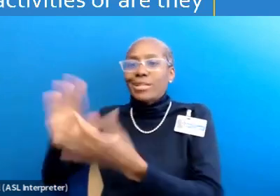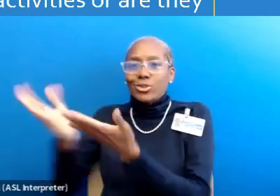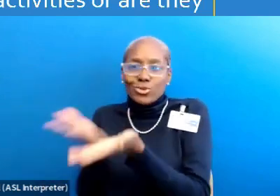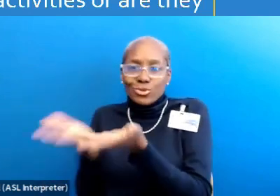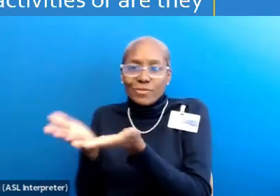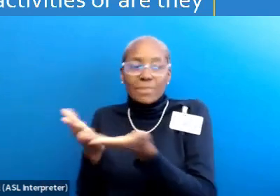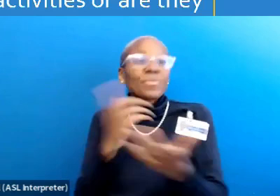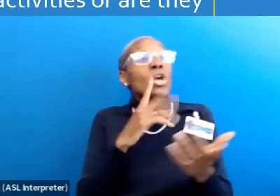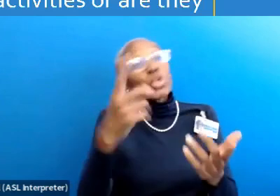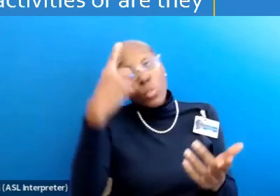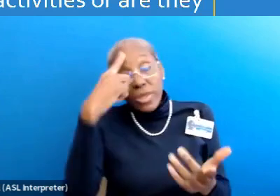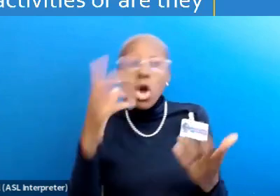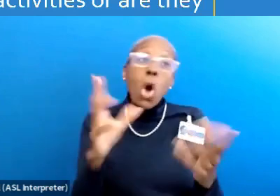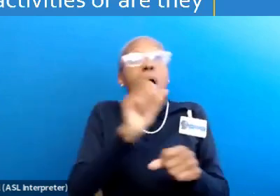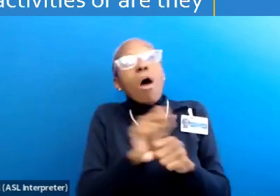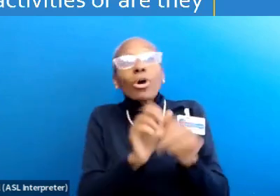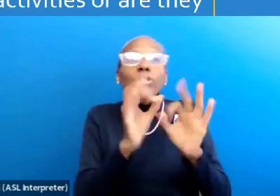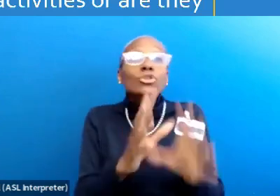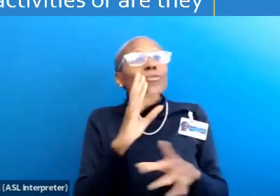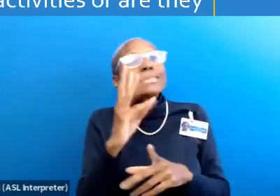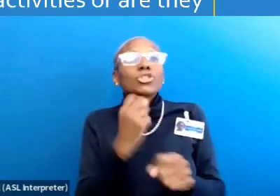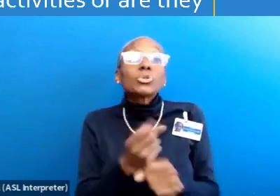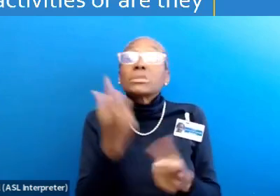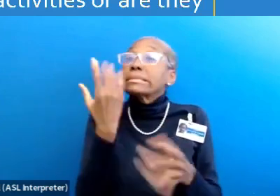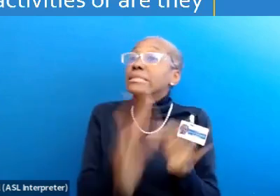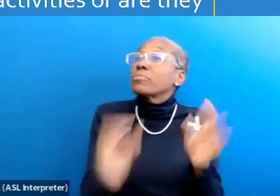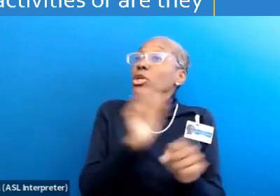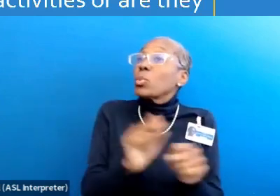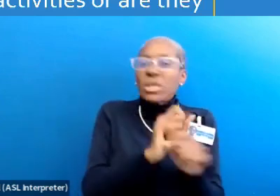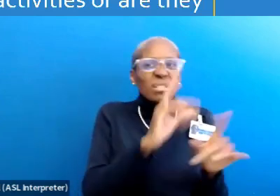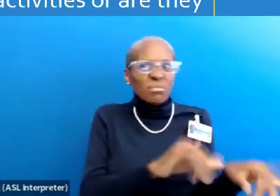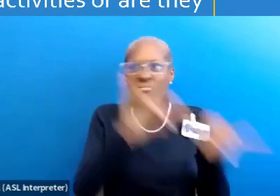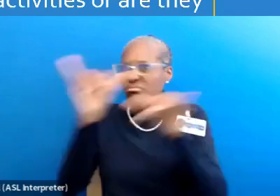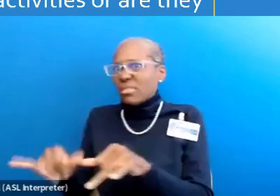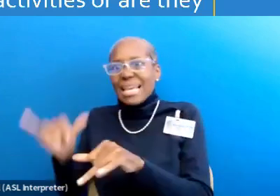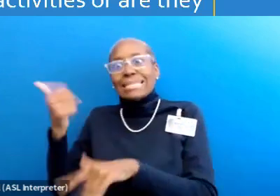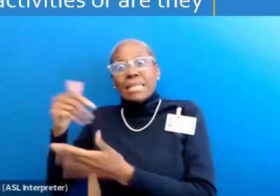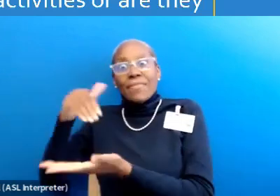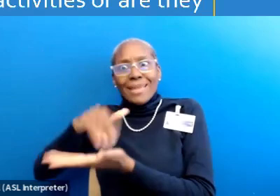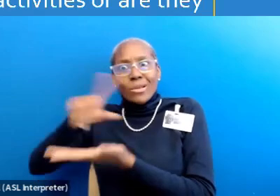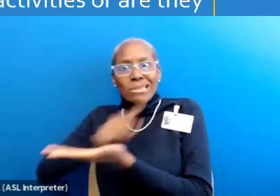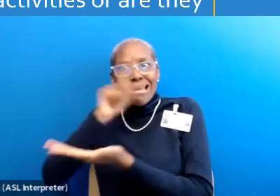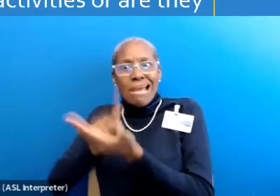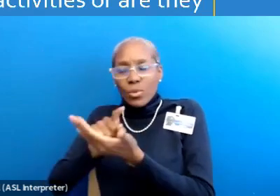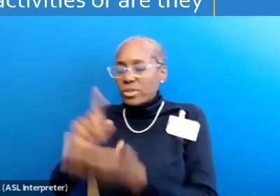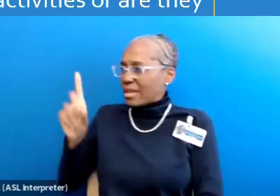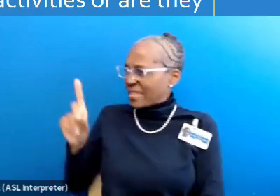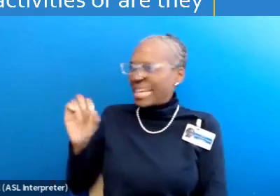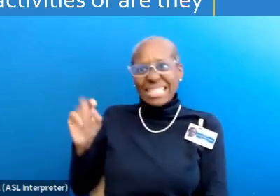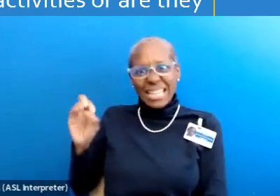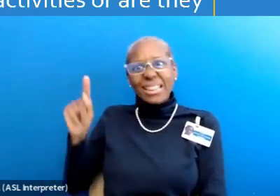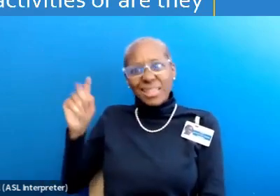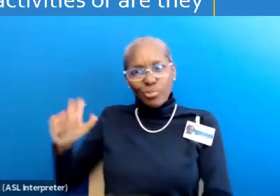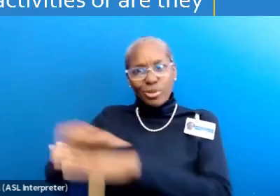that just working as an interpreter, even for six years, is not the same as engaging in 10,000 hours of deliberate practice